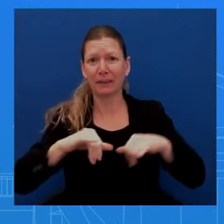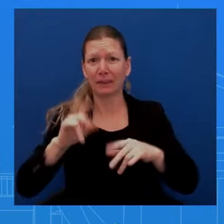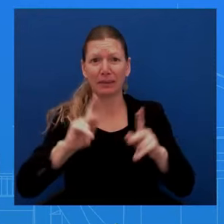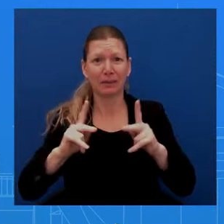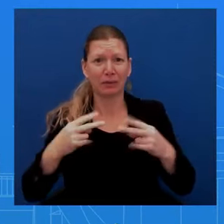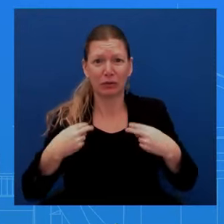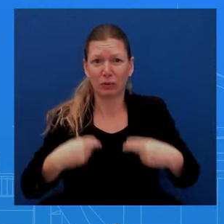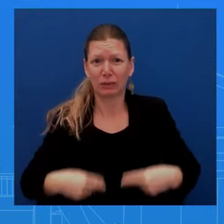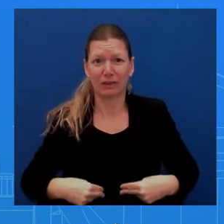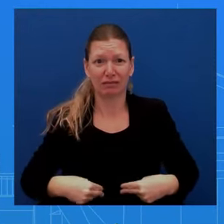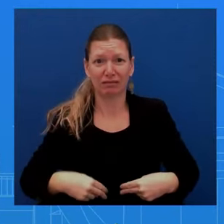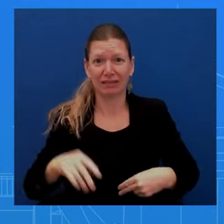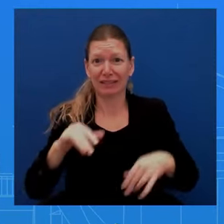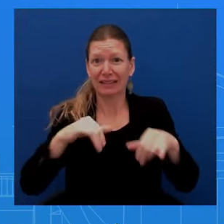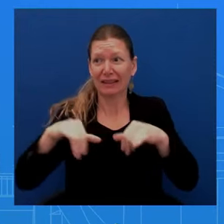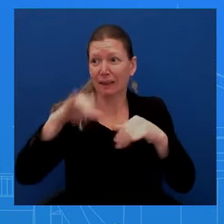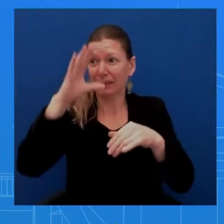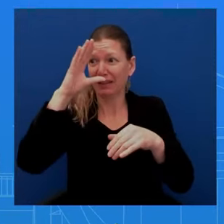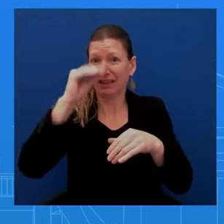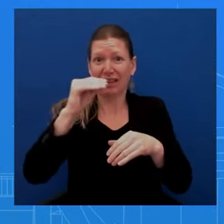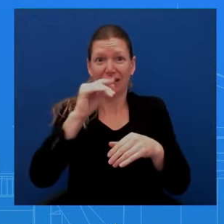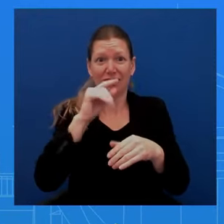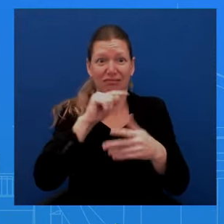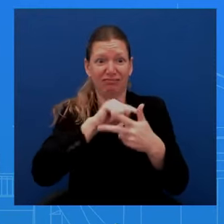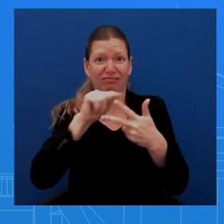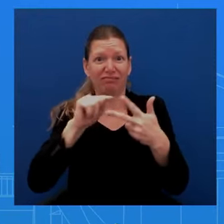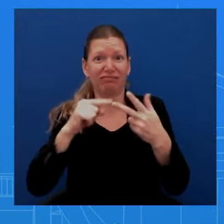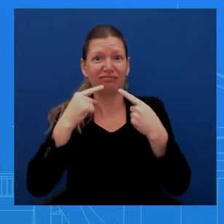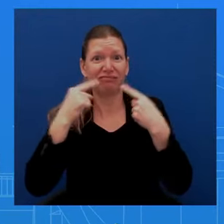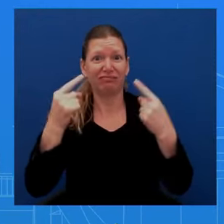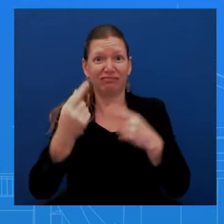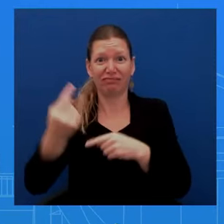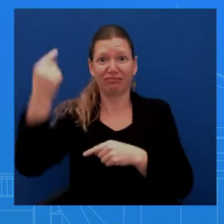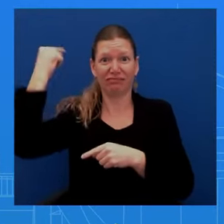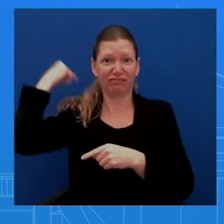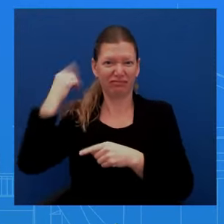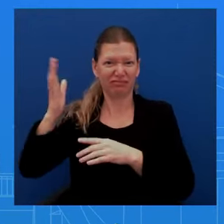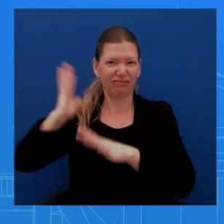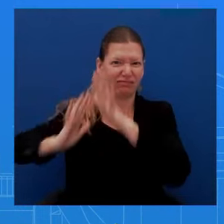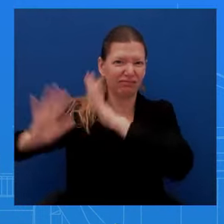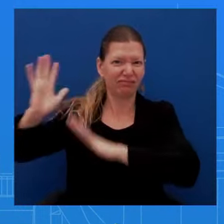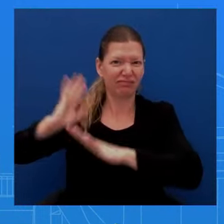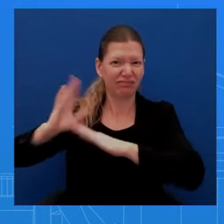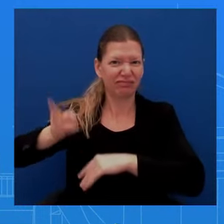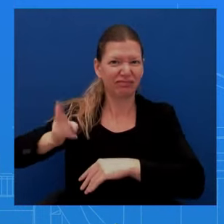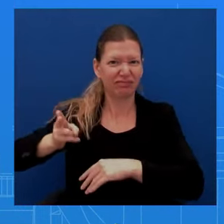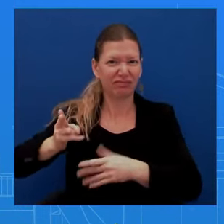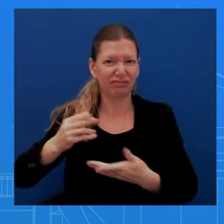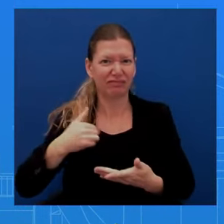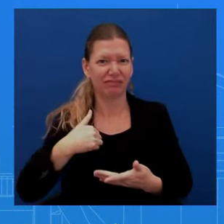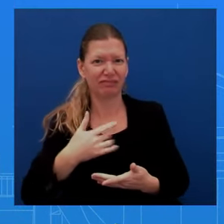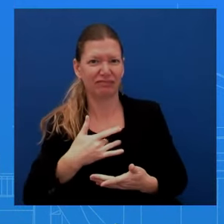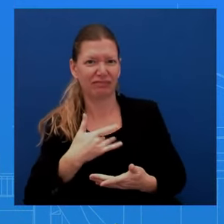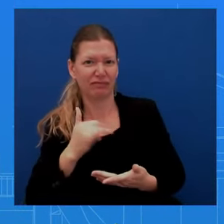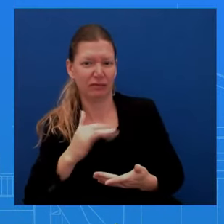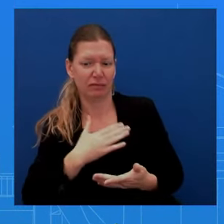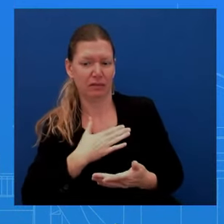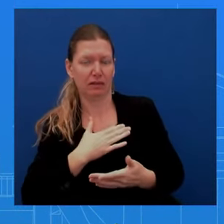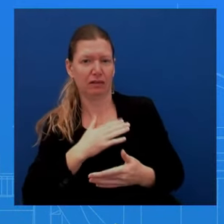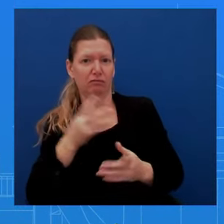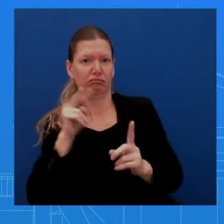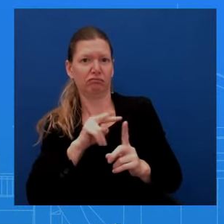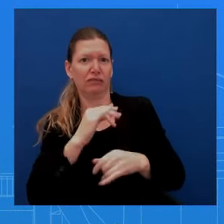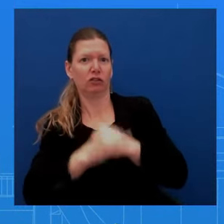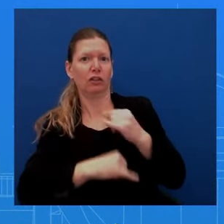security thing that I feel like I, as an international journalist, I should bring this to you. I appreciate that. And my condolences